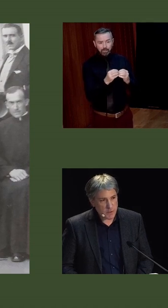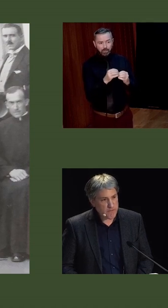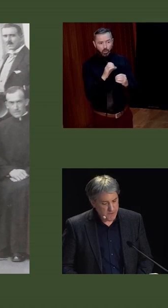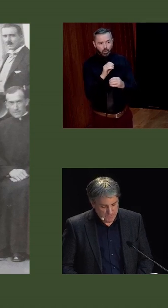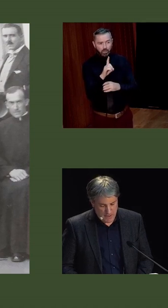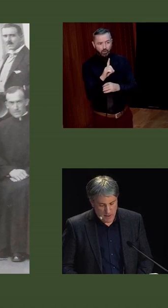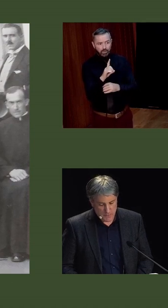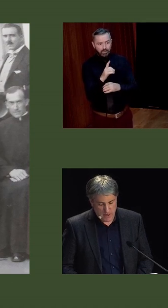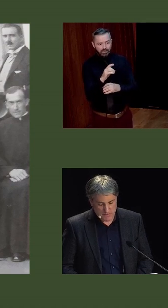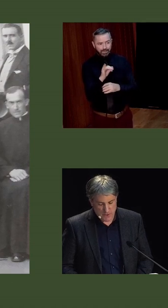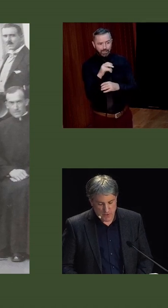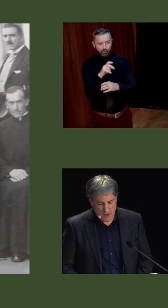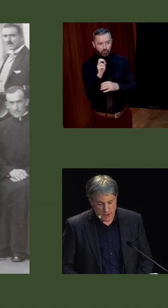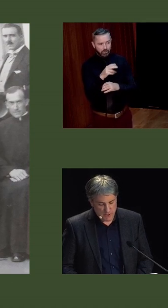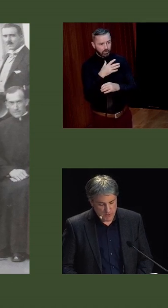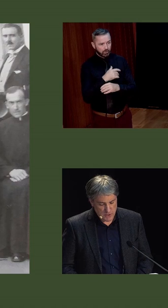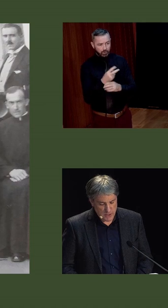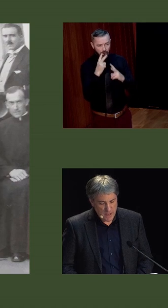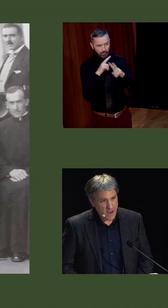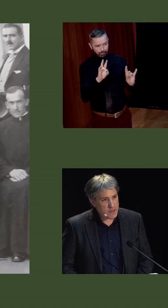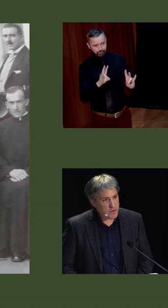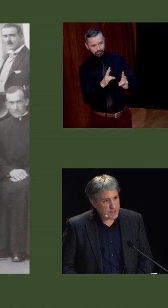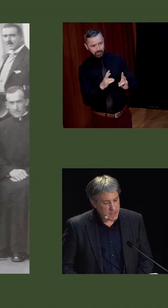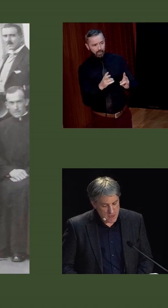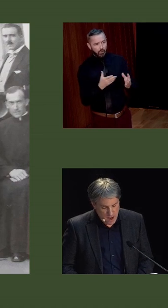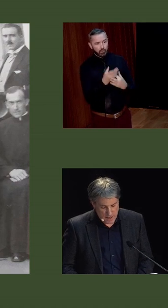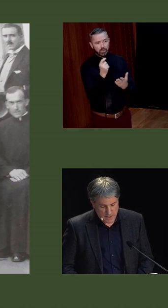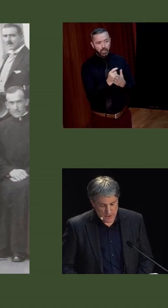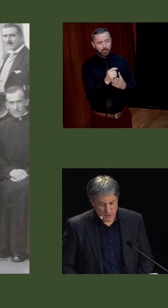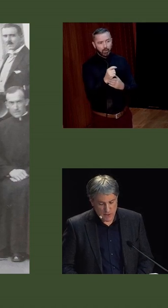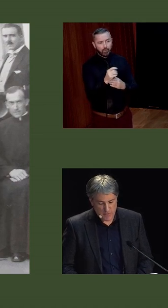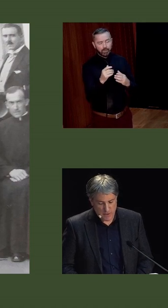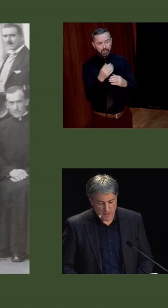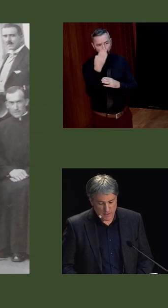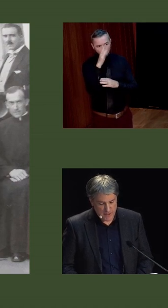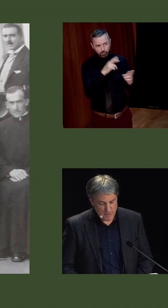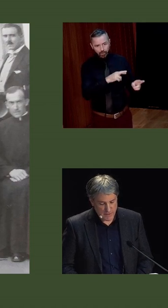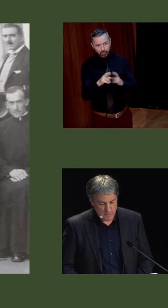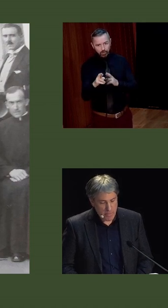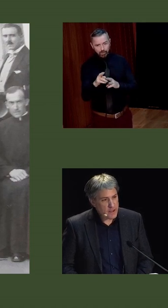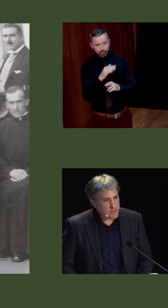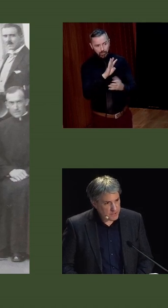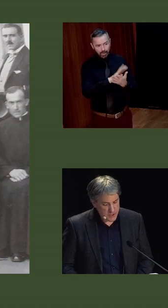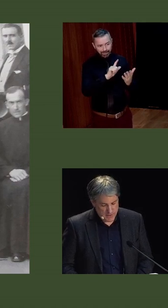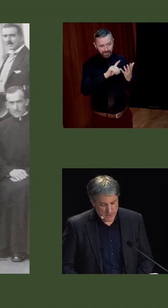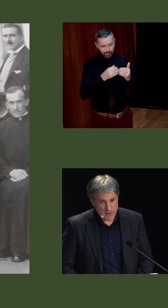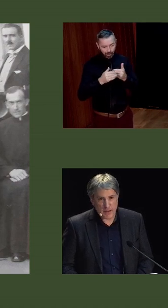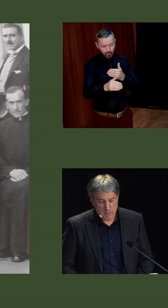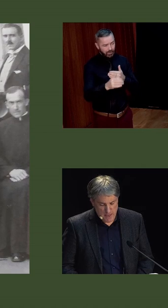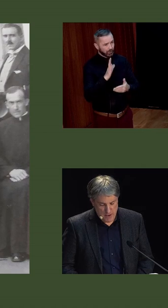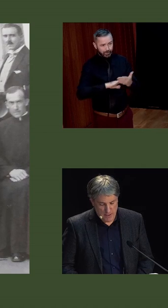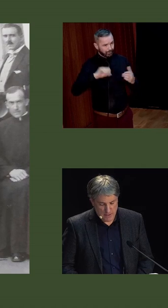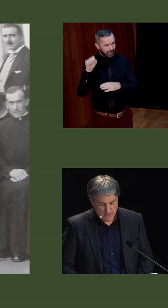injunction was only fitfully observed during the Irish Revolution and increasingly not adhered to from the 1970s. This